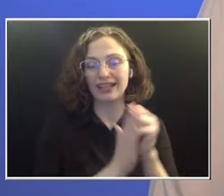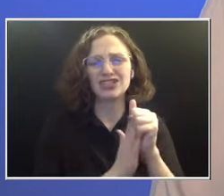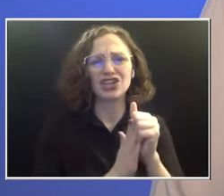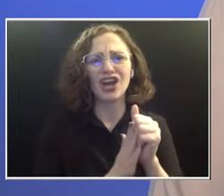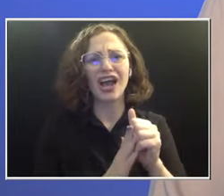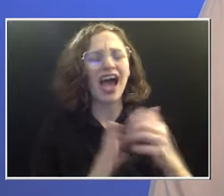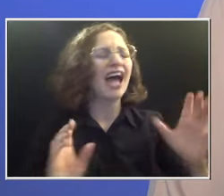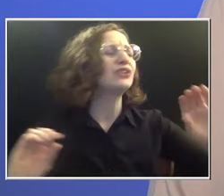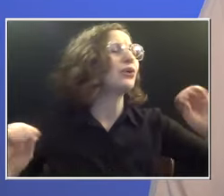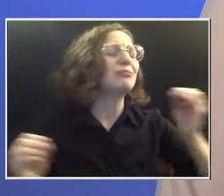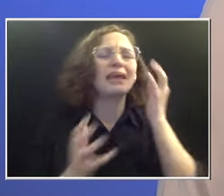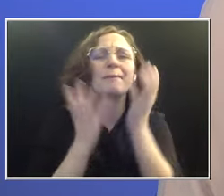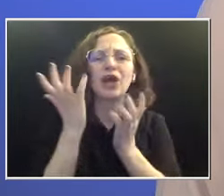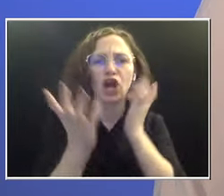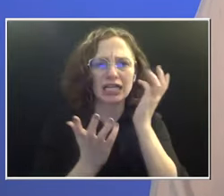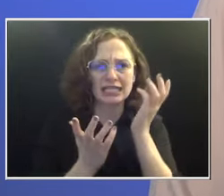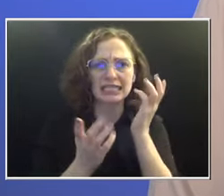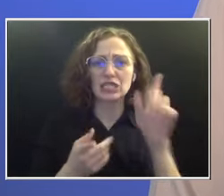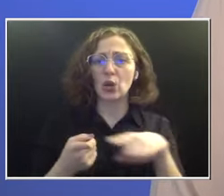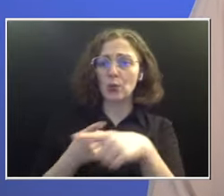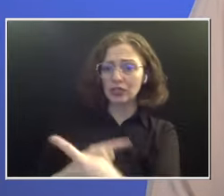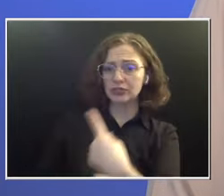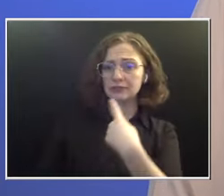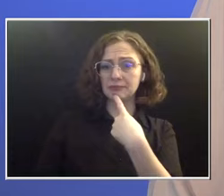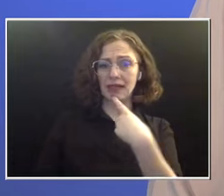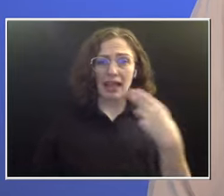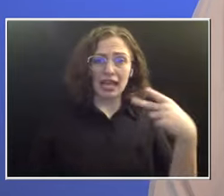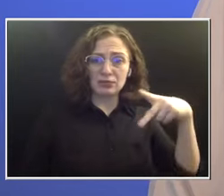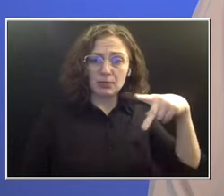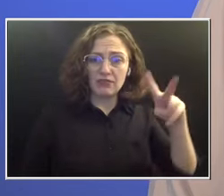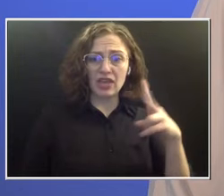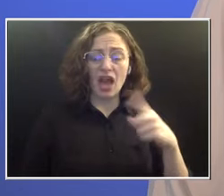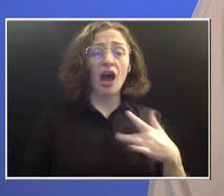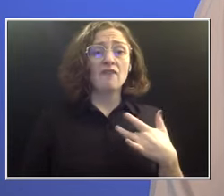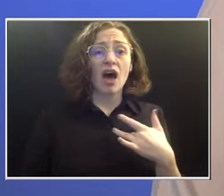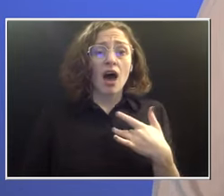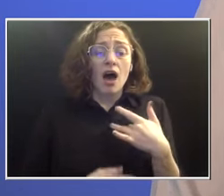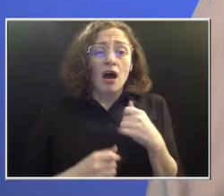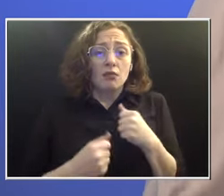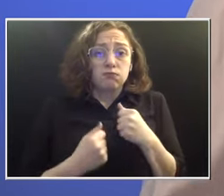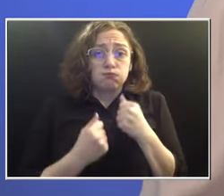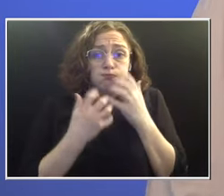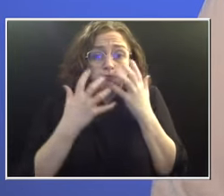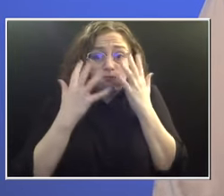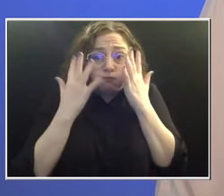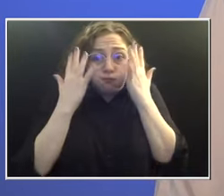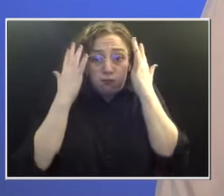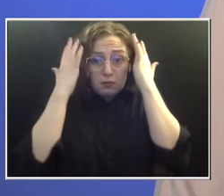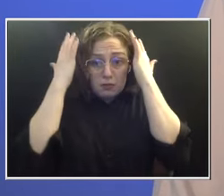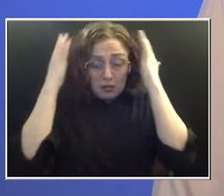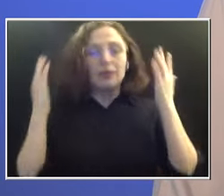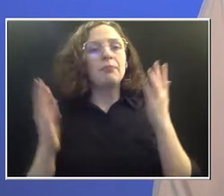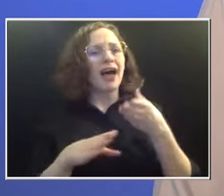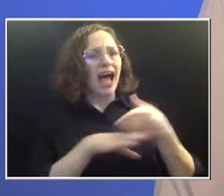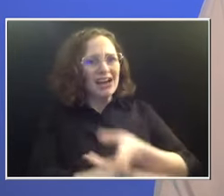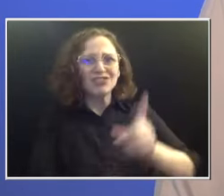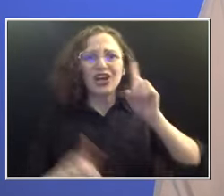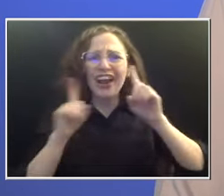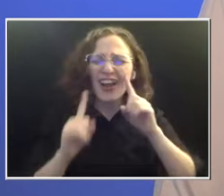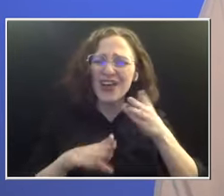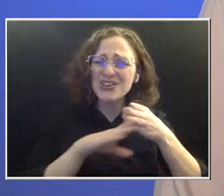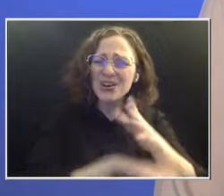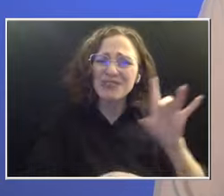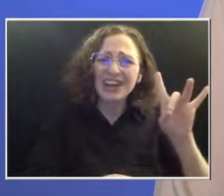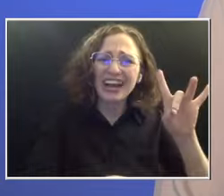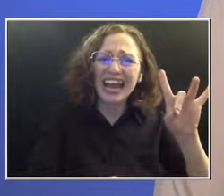whenever she told me HPV, I was mortified. But after hearing the statistics, it's a lot more common than what